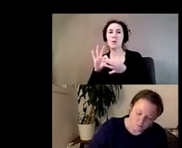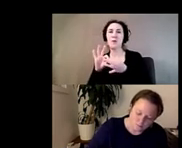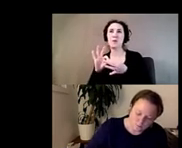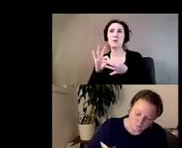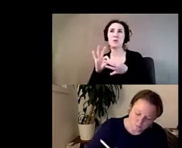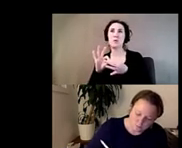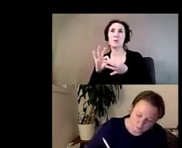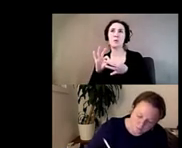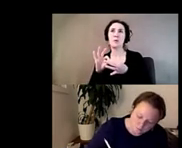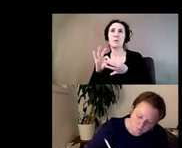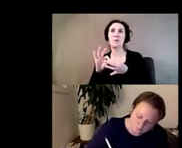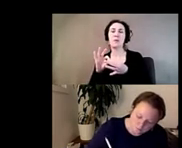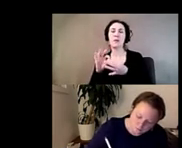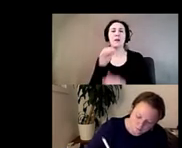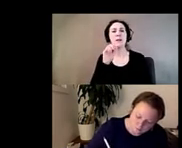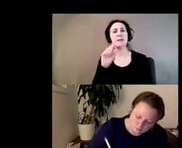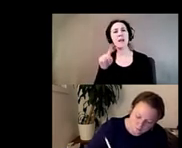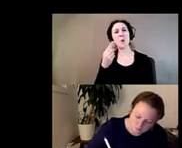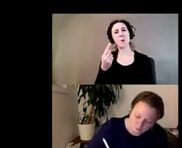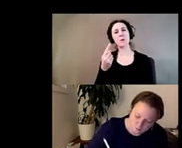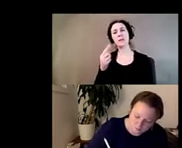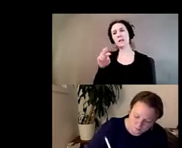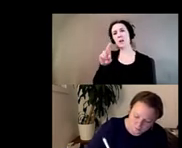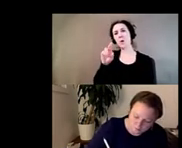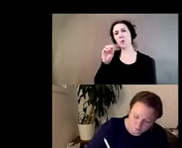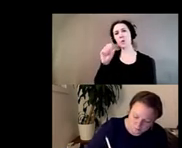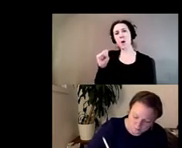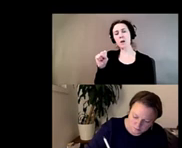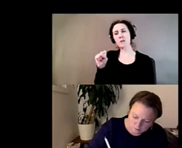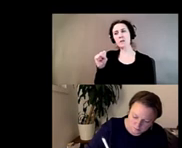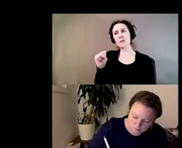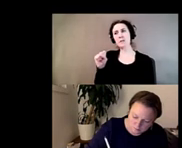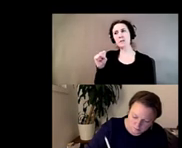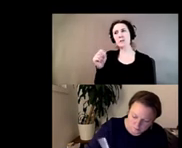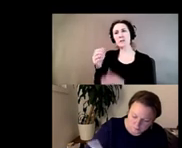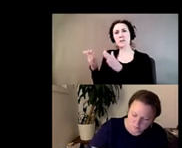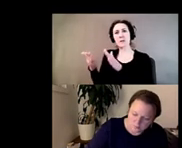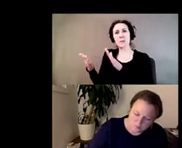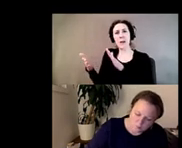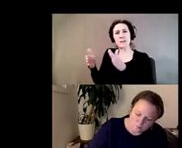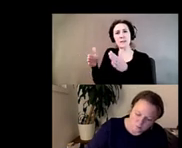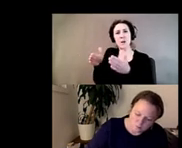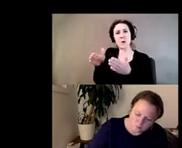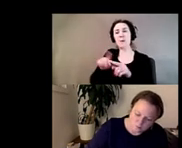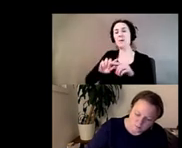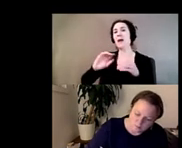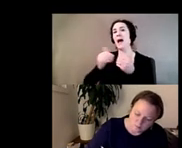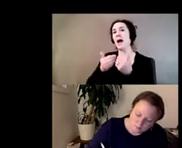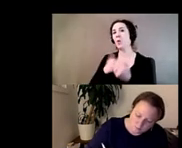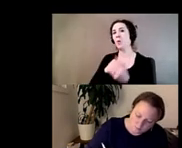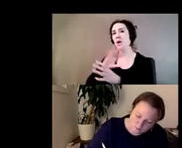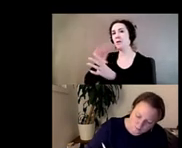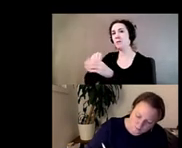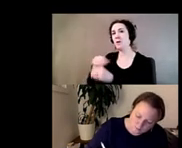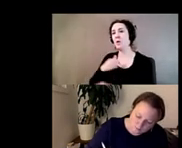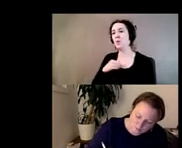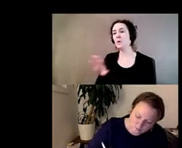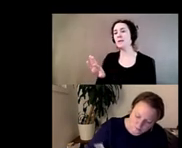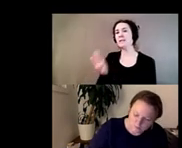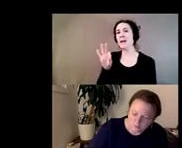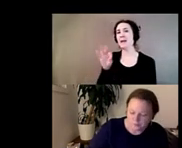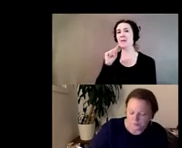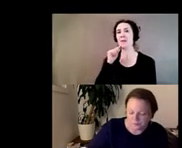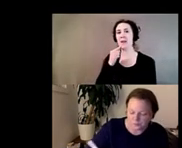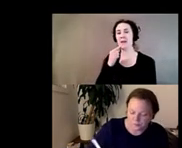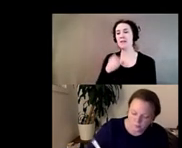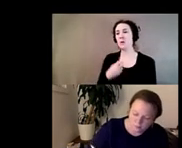um not only the wasting of ross and the loss of ross but also the way that we participate in that we take the candy we chew it up we eat it